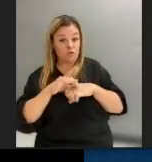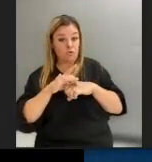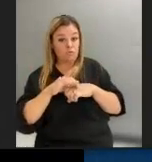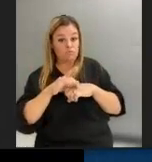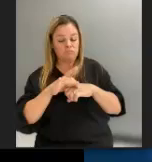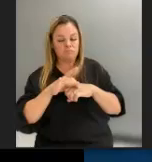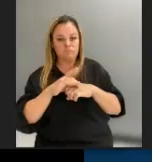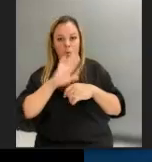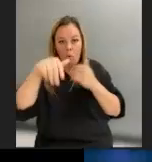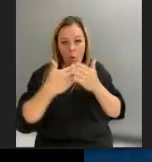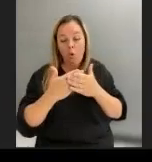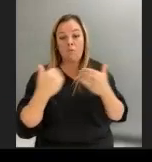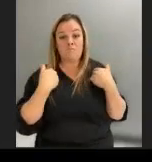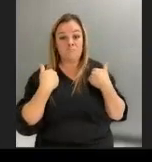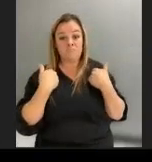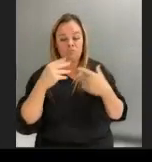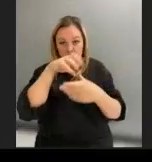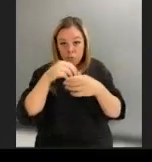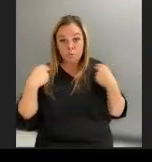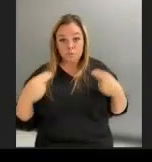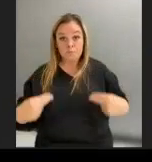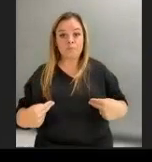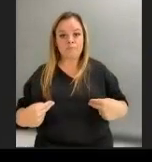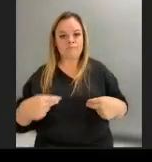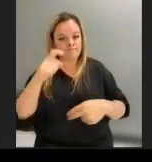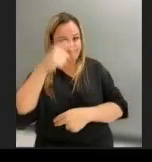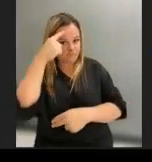animals, including humans, need to breathe.